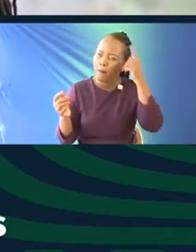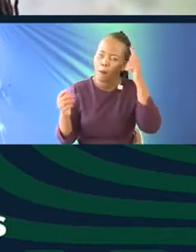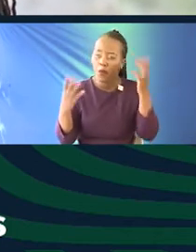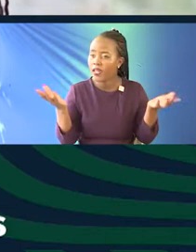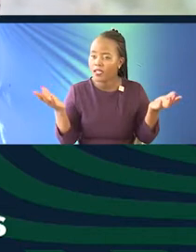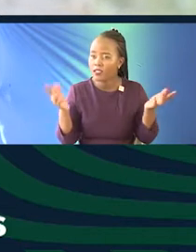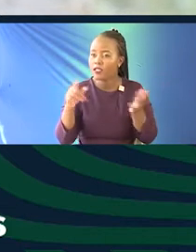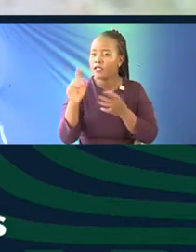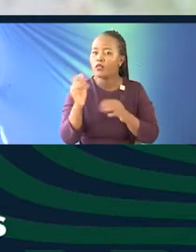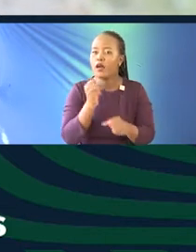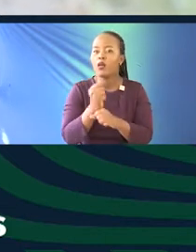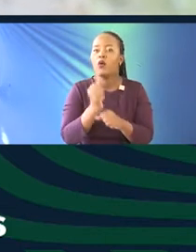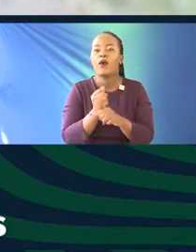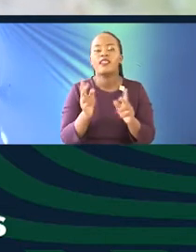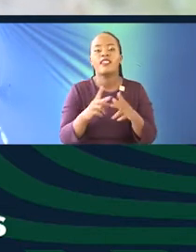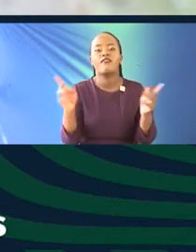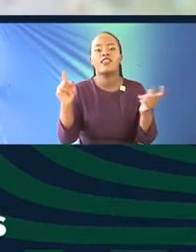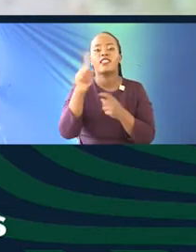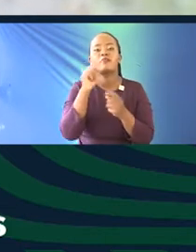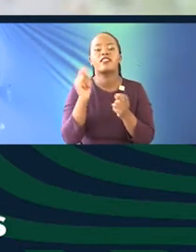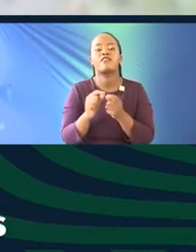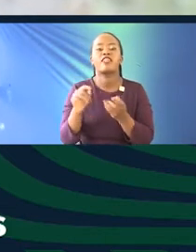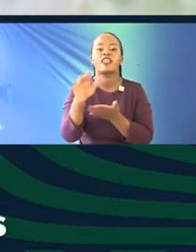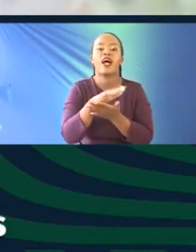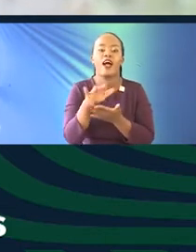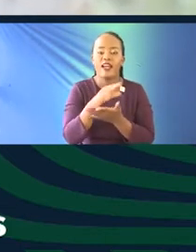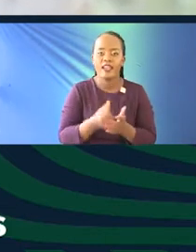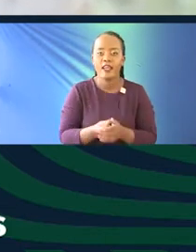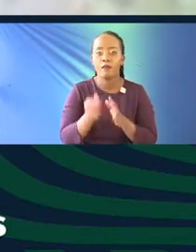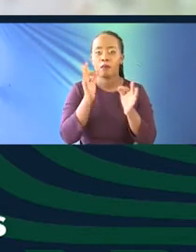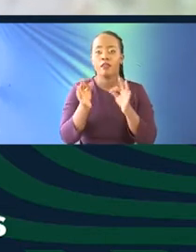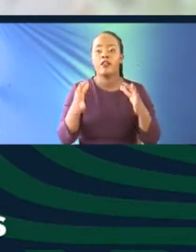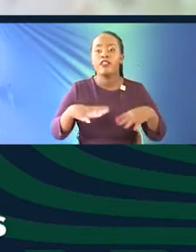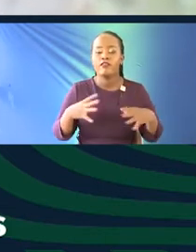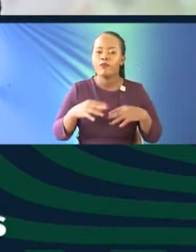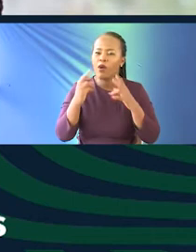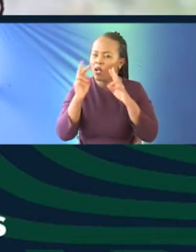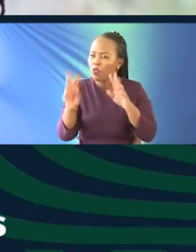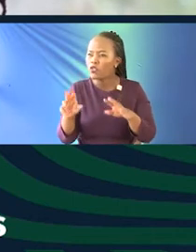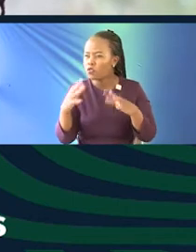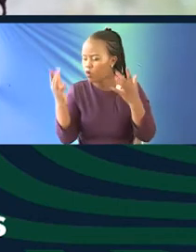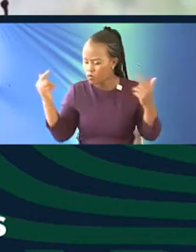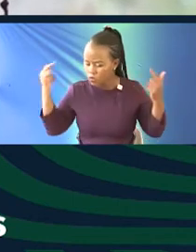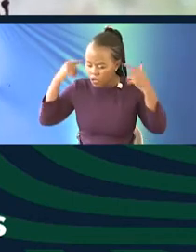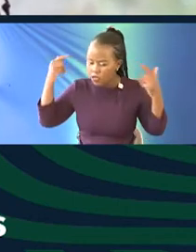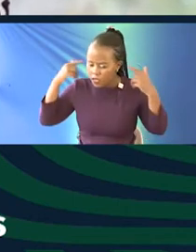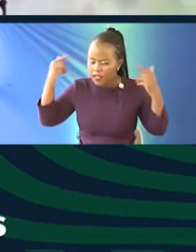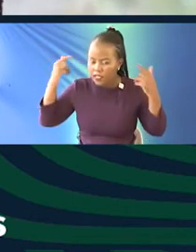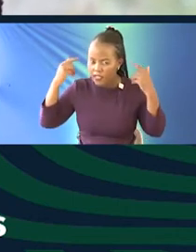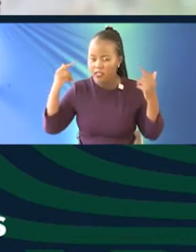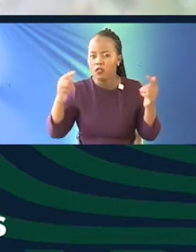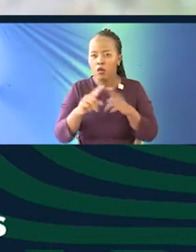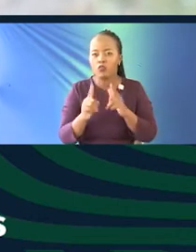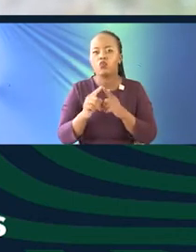noticed you're working in a very specific catchment area. If people are watching or listening and are thinking, I would